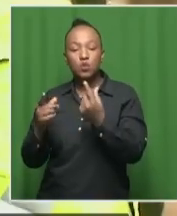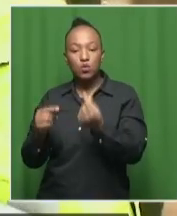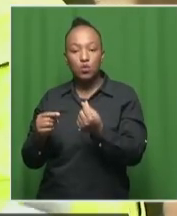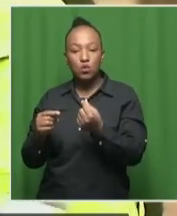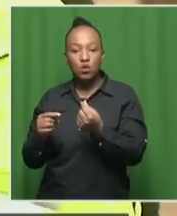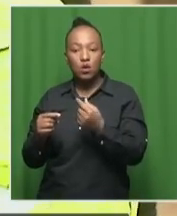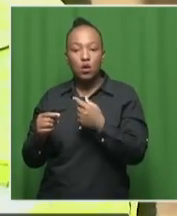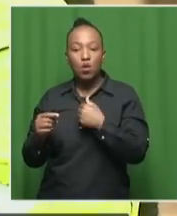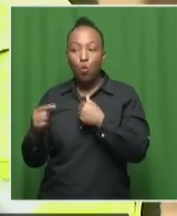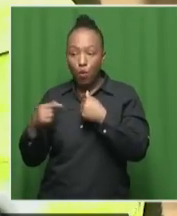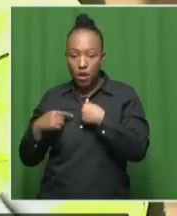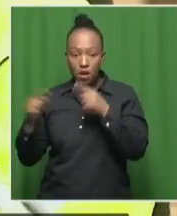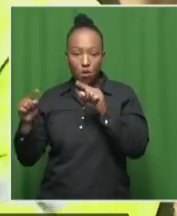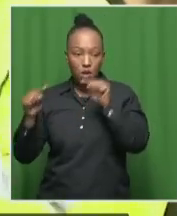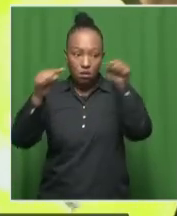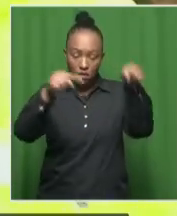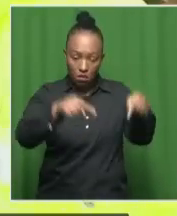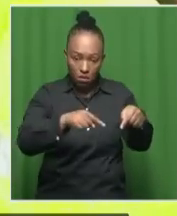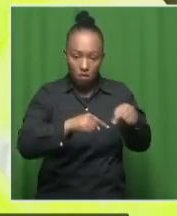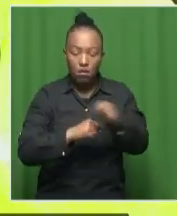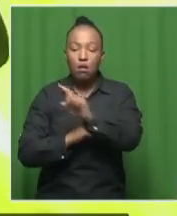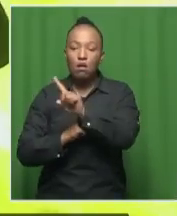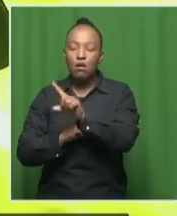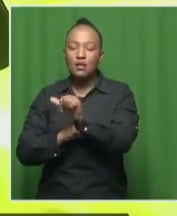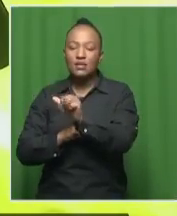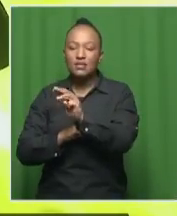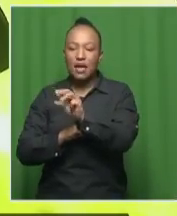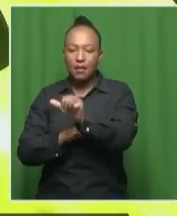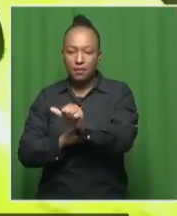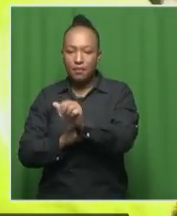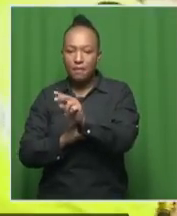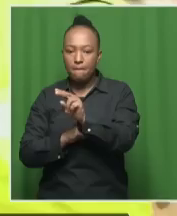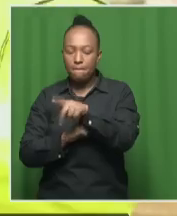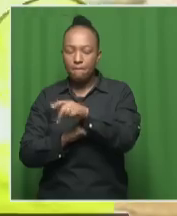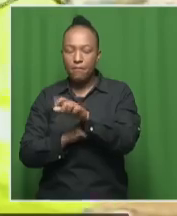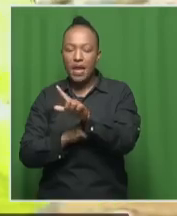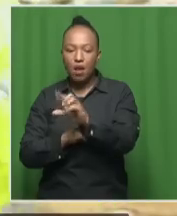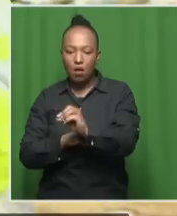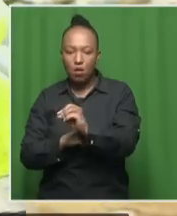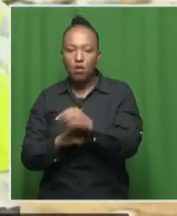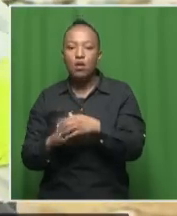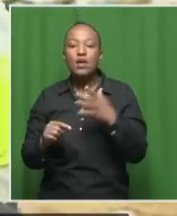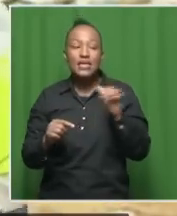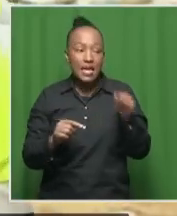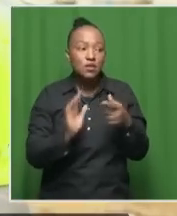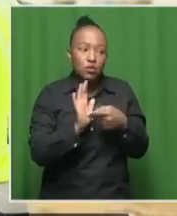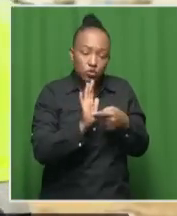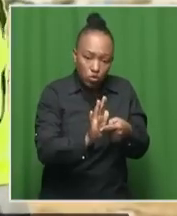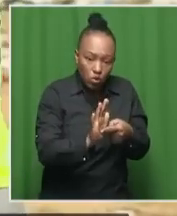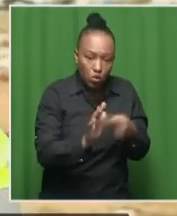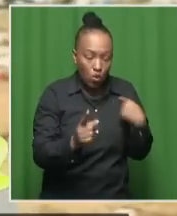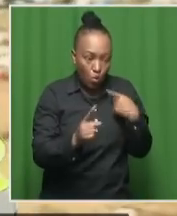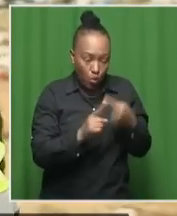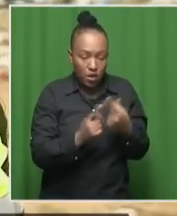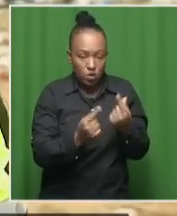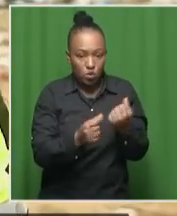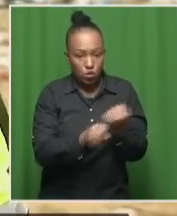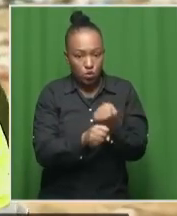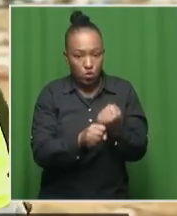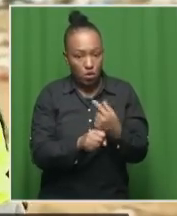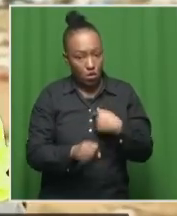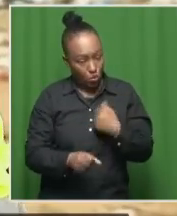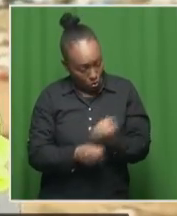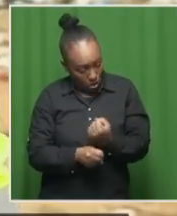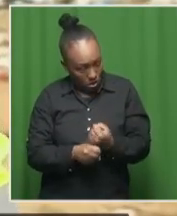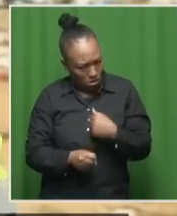across to Zamimpino. Yes, because I... And we're going to see what's going on in I want to show you what we have been actually doing because we've been working.